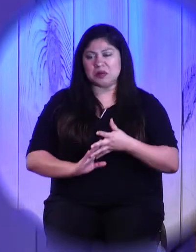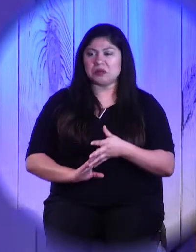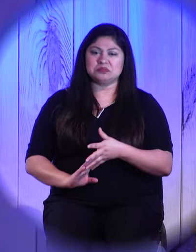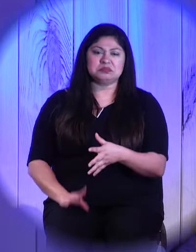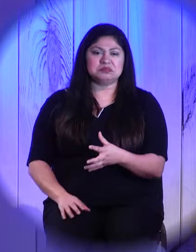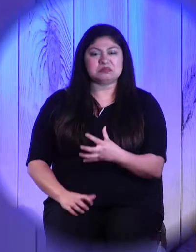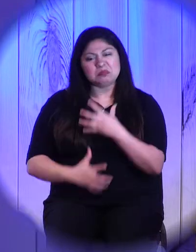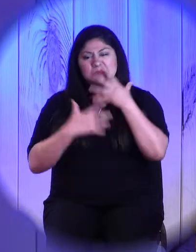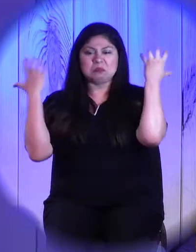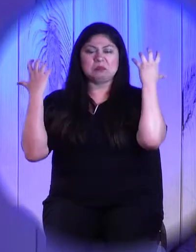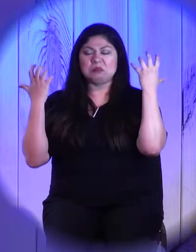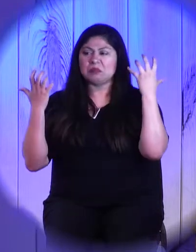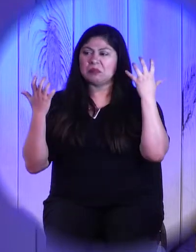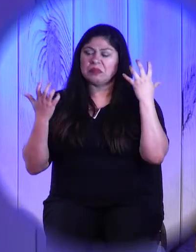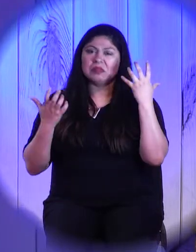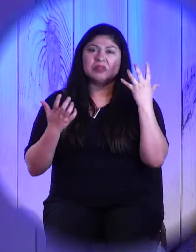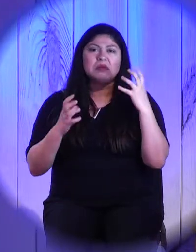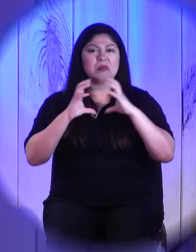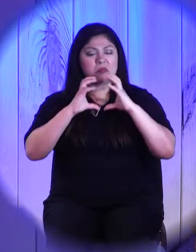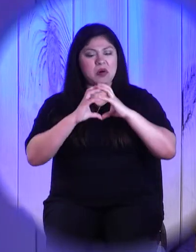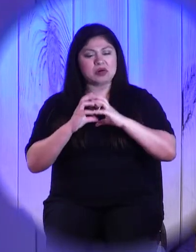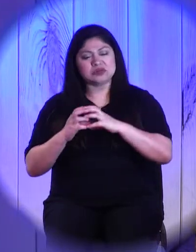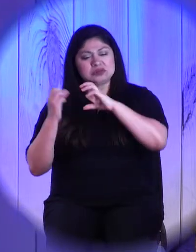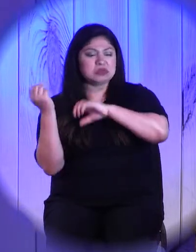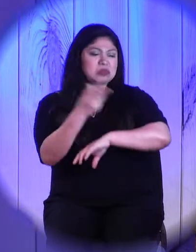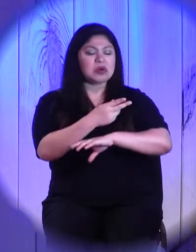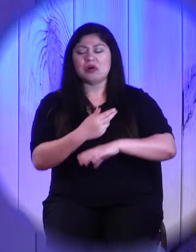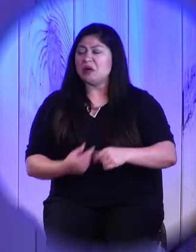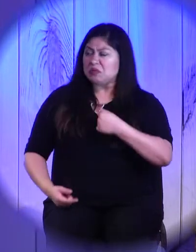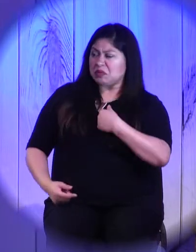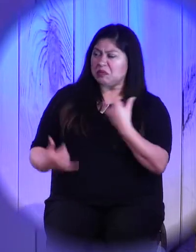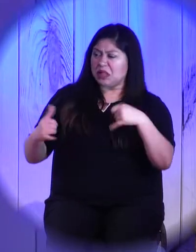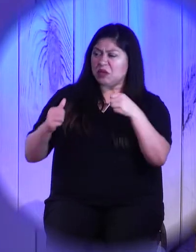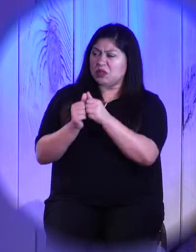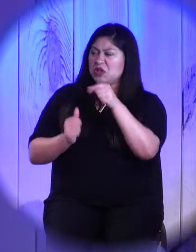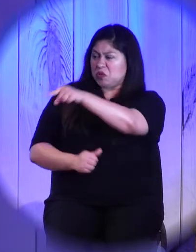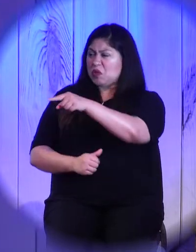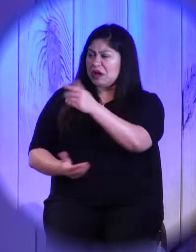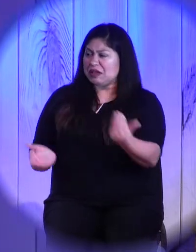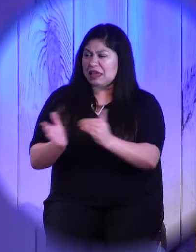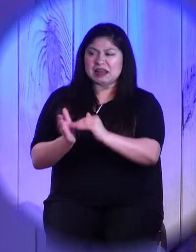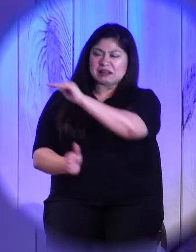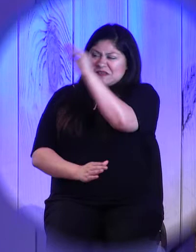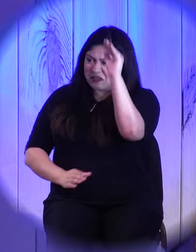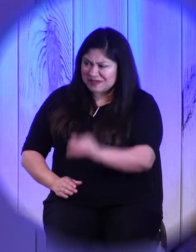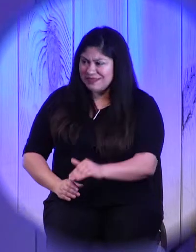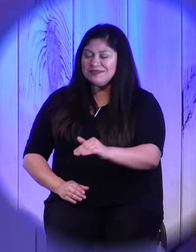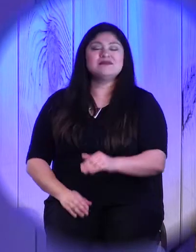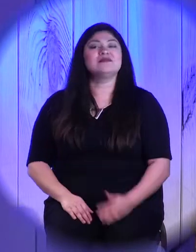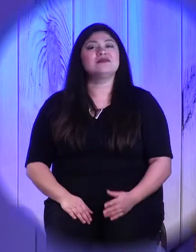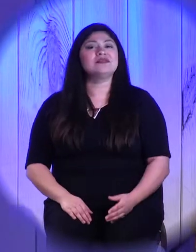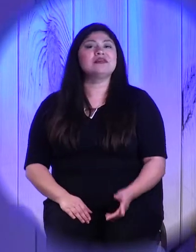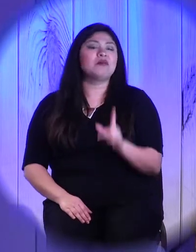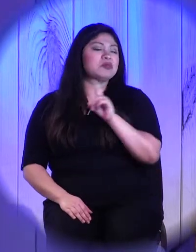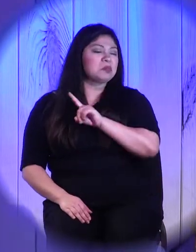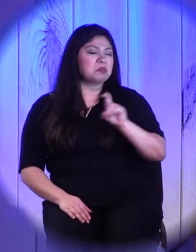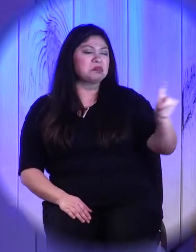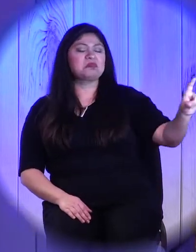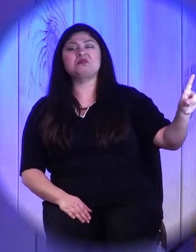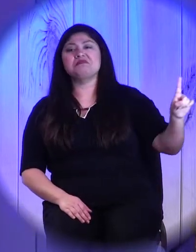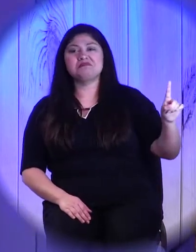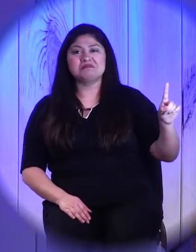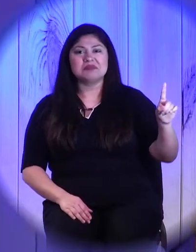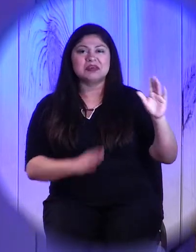walk away, and say, I'm never playing with you again. We'd storm off the court and into the house. Now,